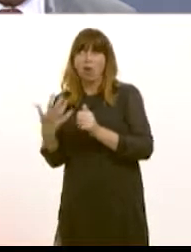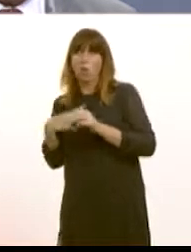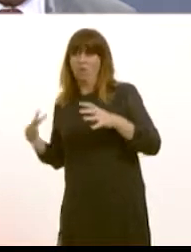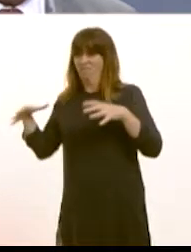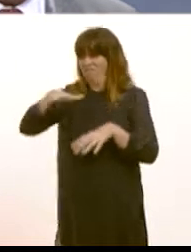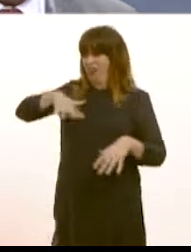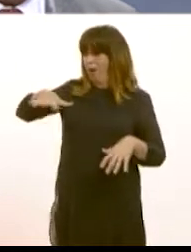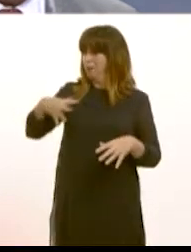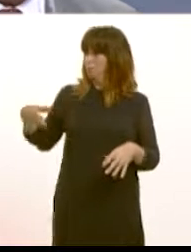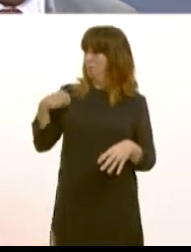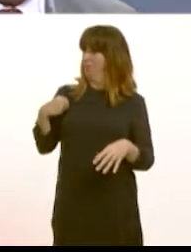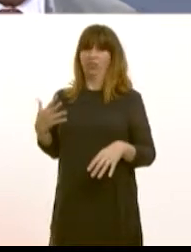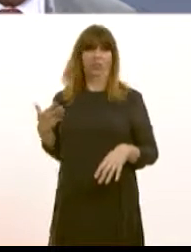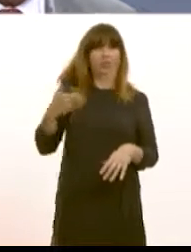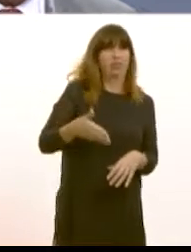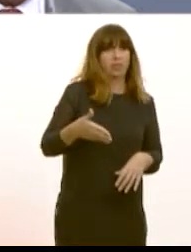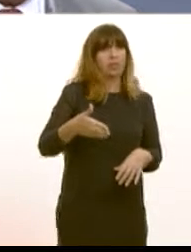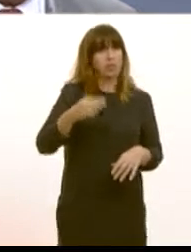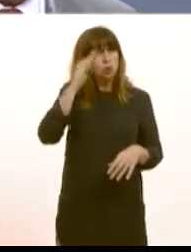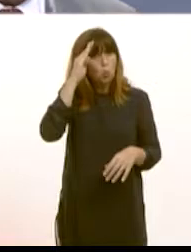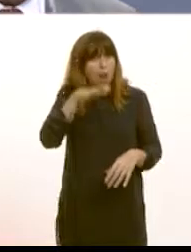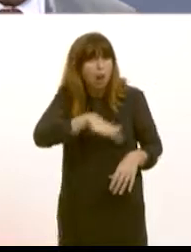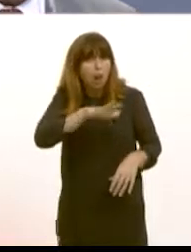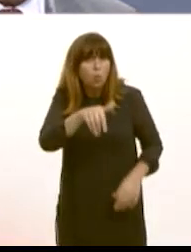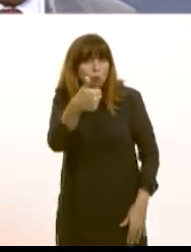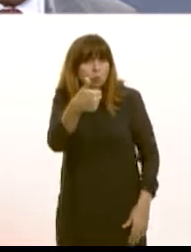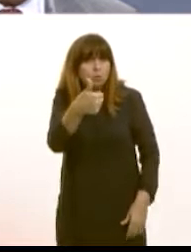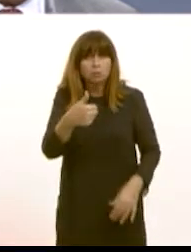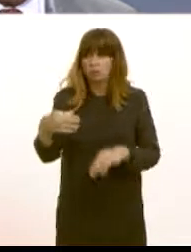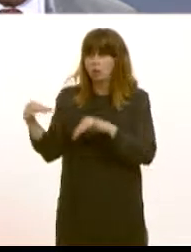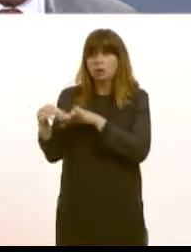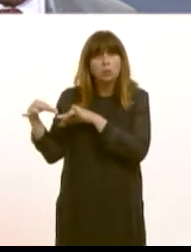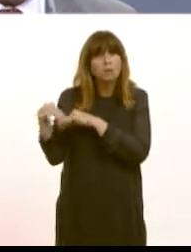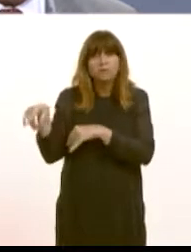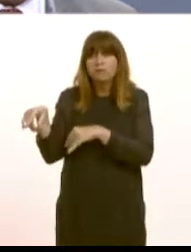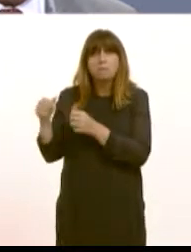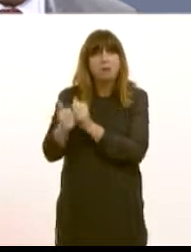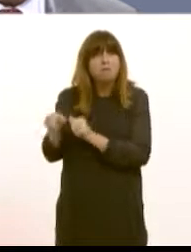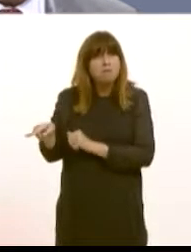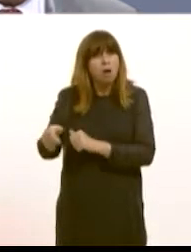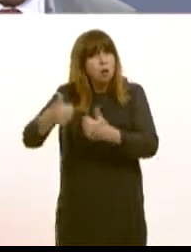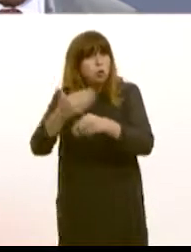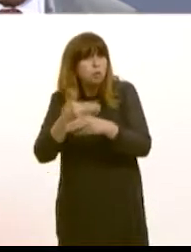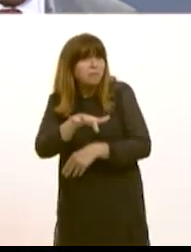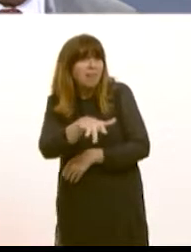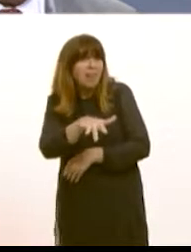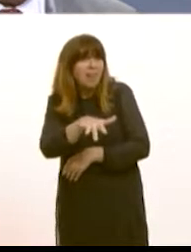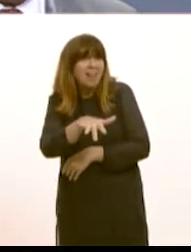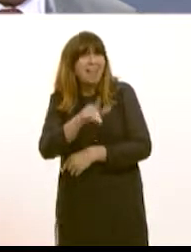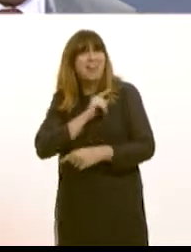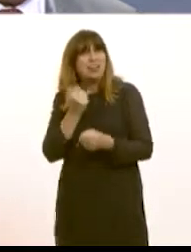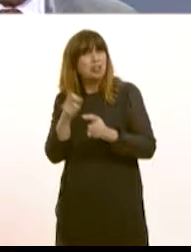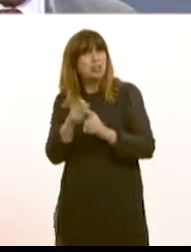they'll want them to have good schools to go to and they'll want to have good jobs that their partners, their spouses can also undertake. Because it's not just one person we're